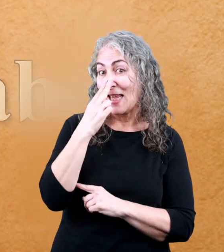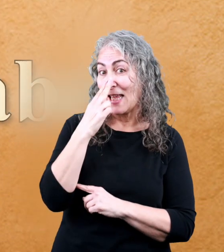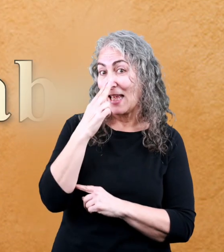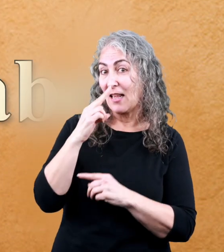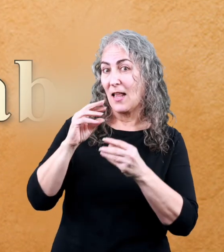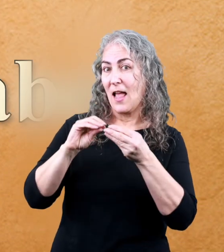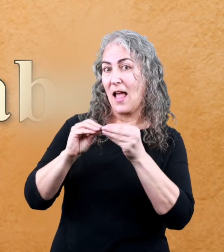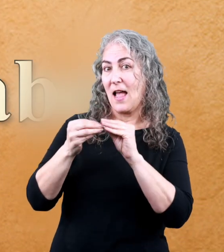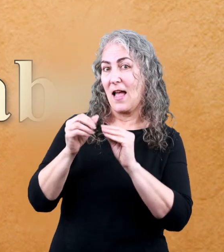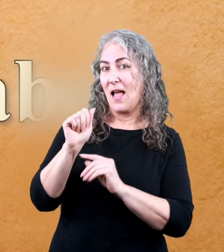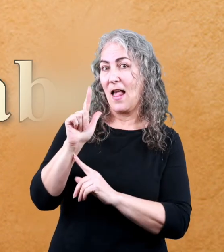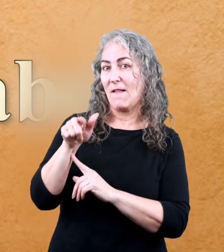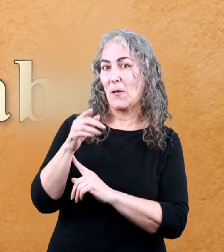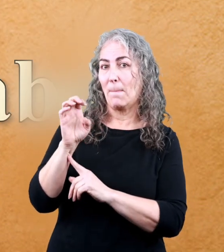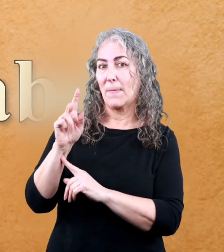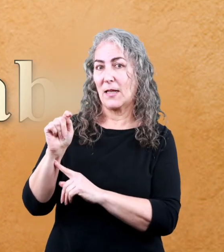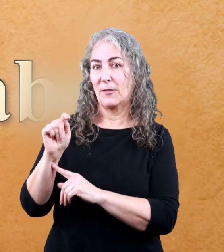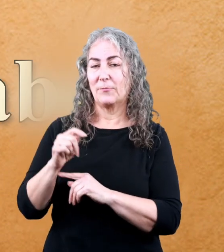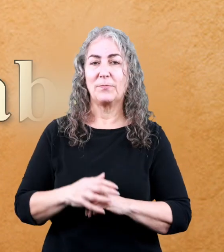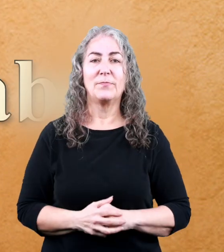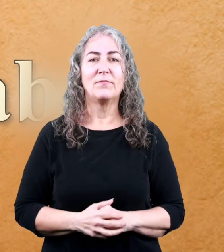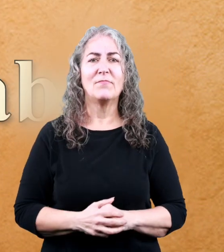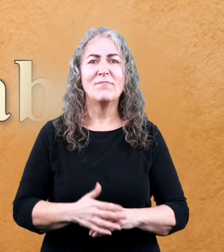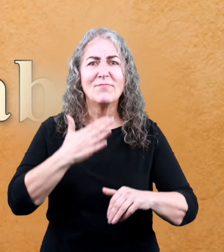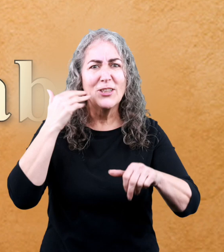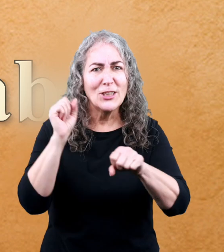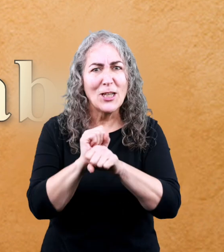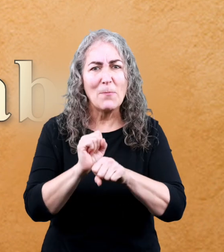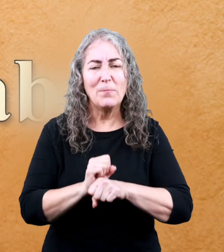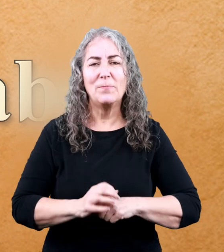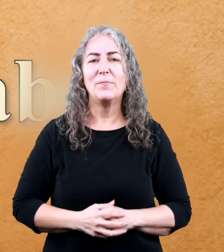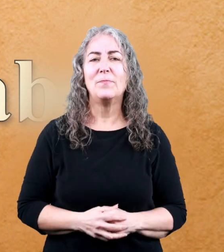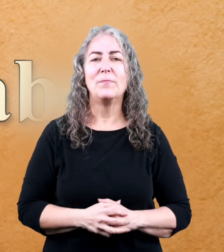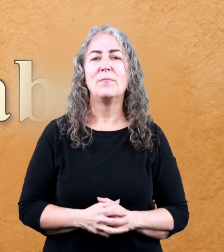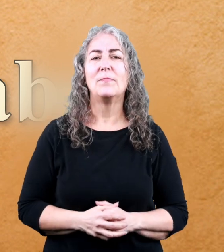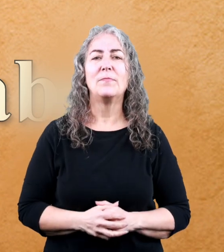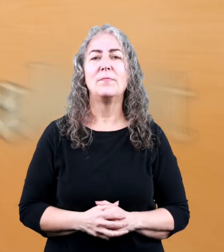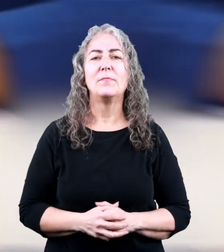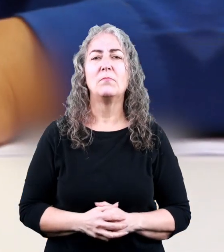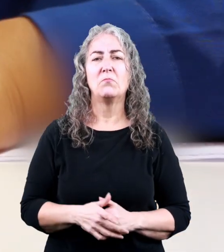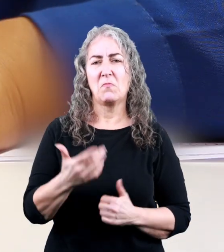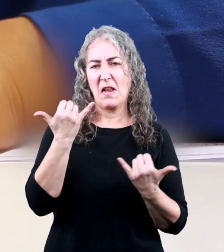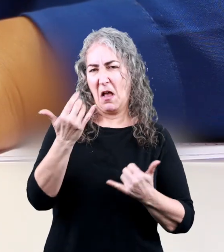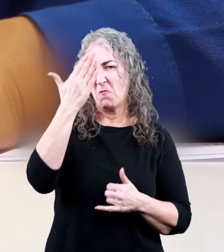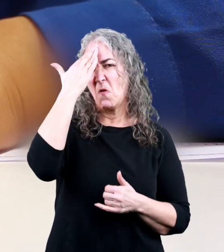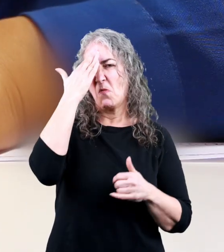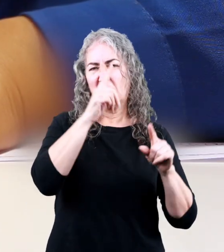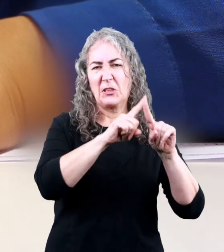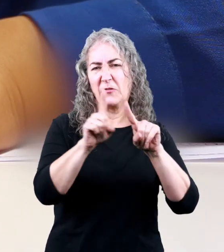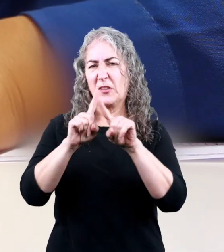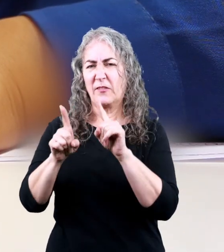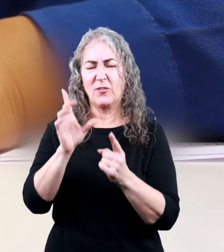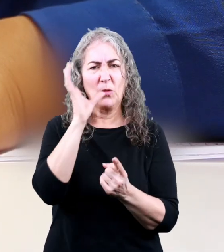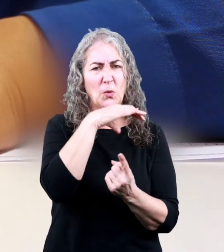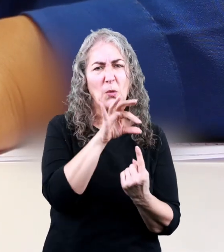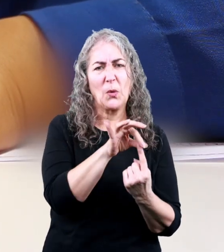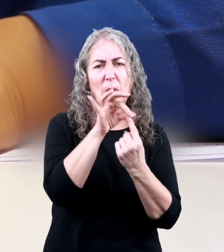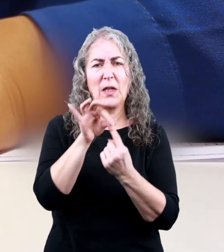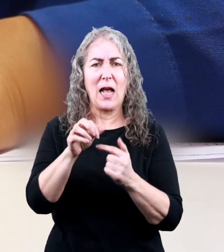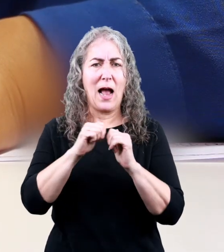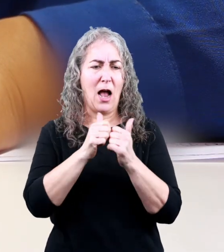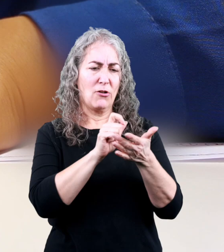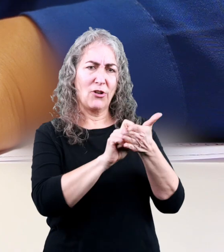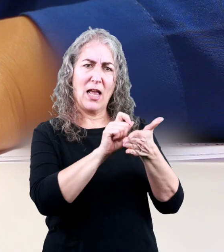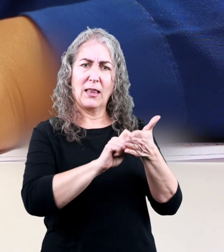Did you say the Latin alphabet? Great job! Now you know a different and